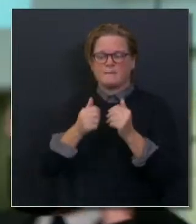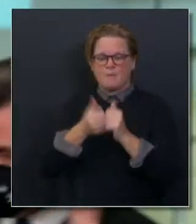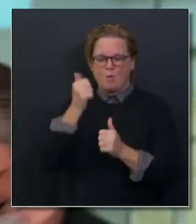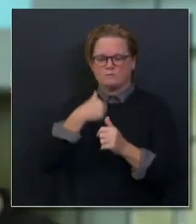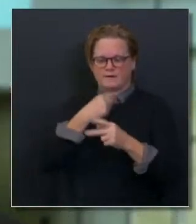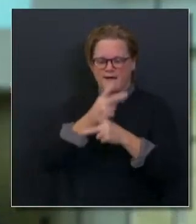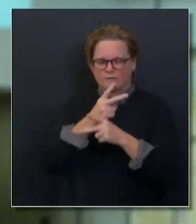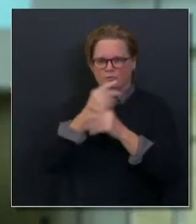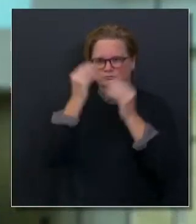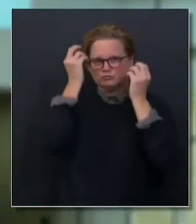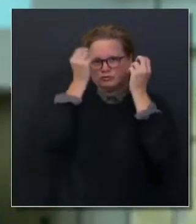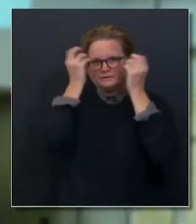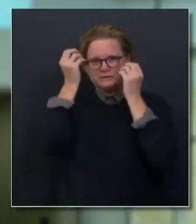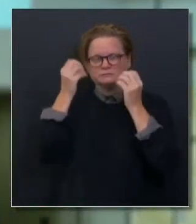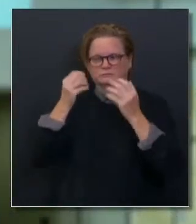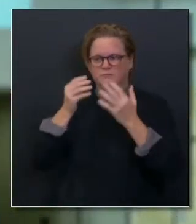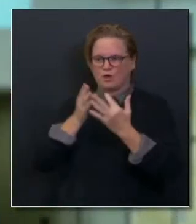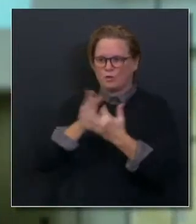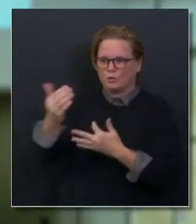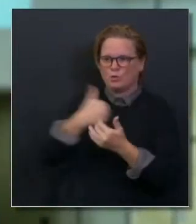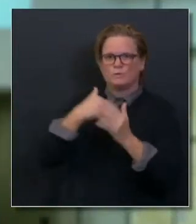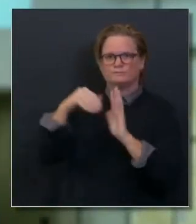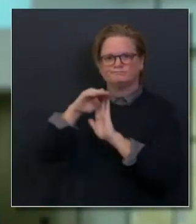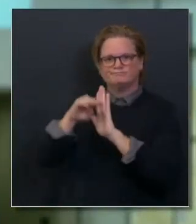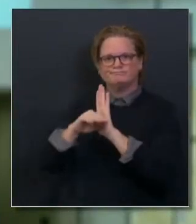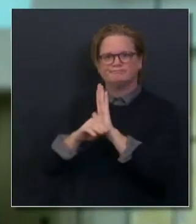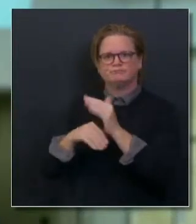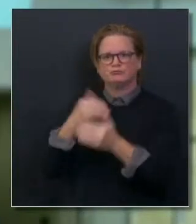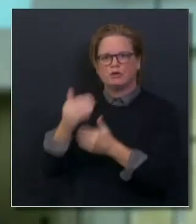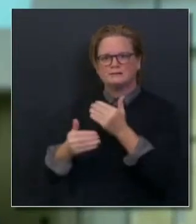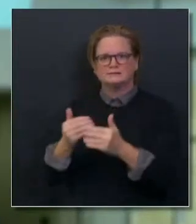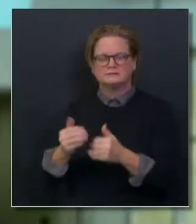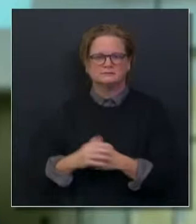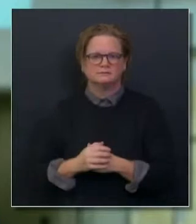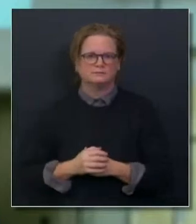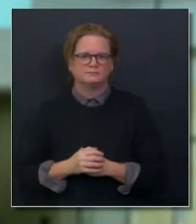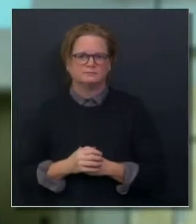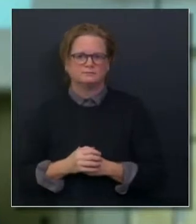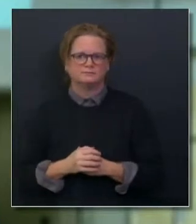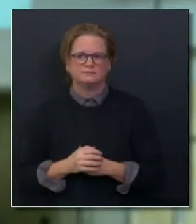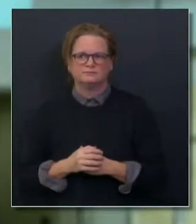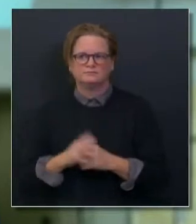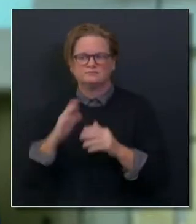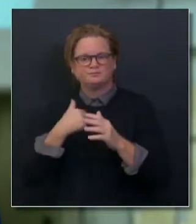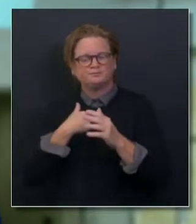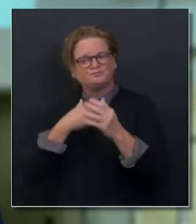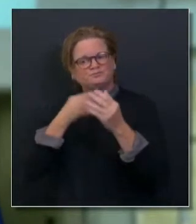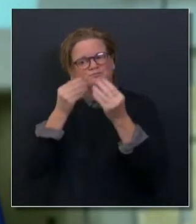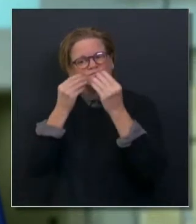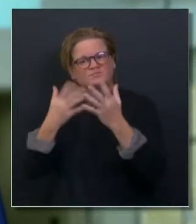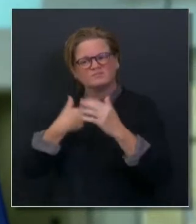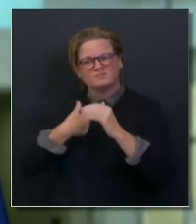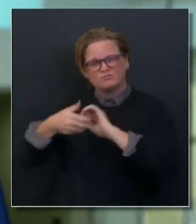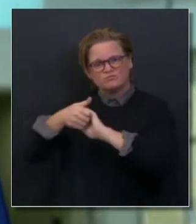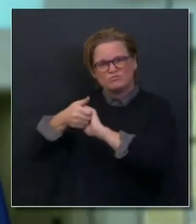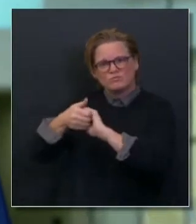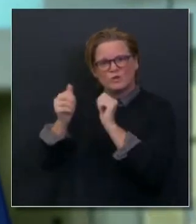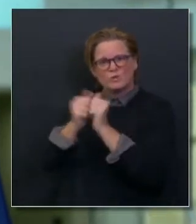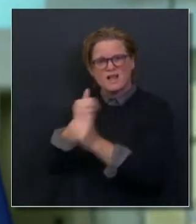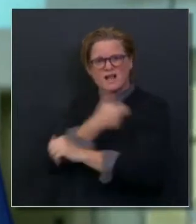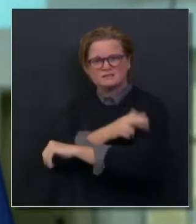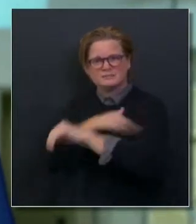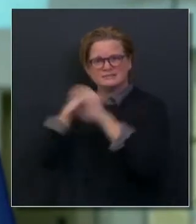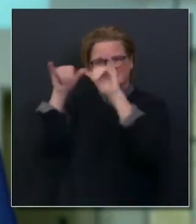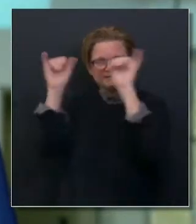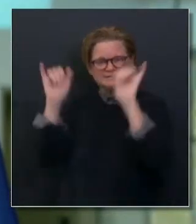And just to reinforce the partnerships we've developed directly with the hospitals, the systems, with the leadership of Carmela